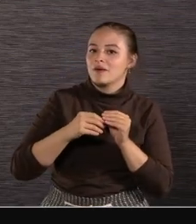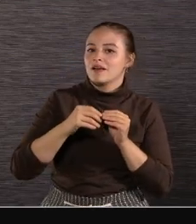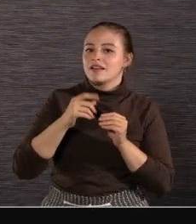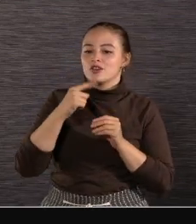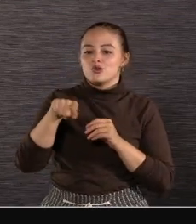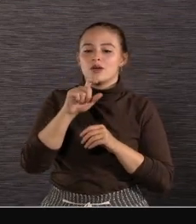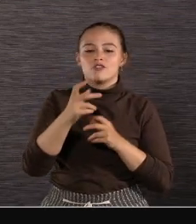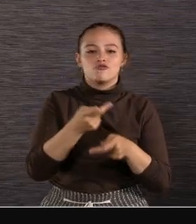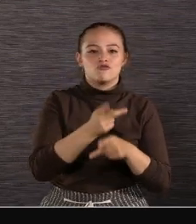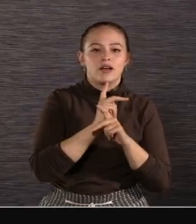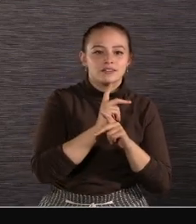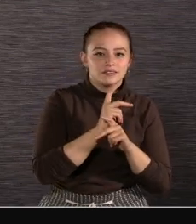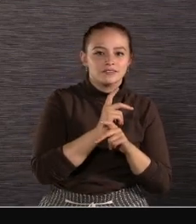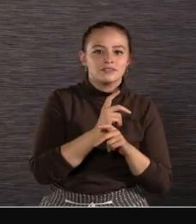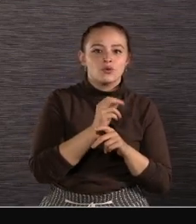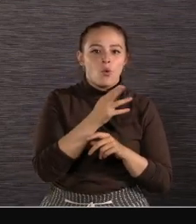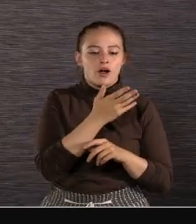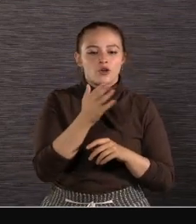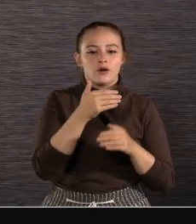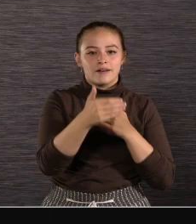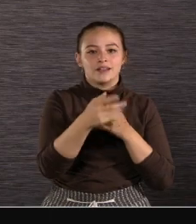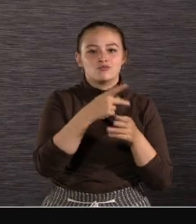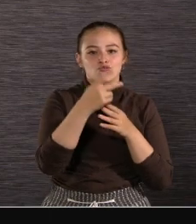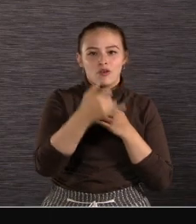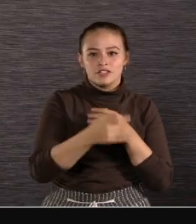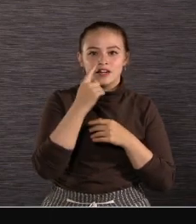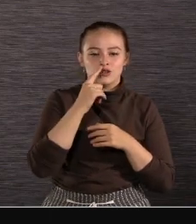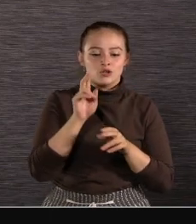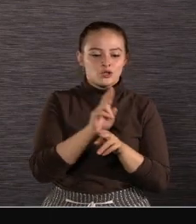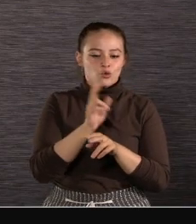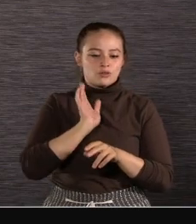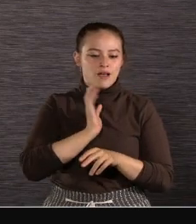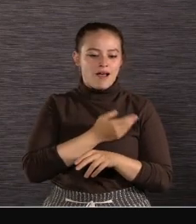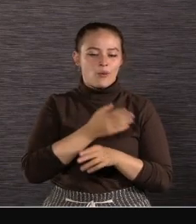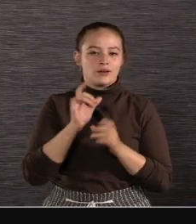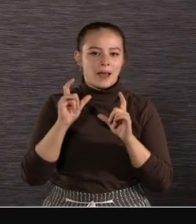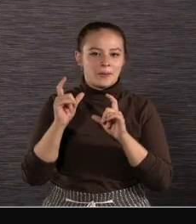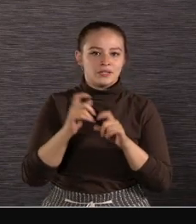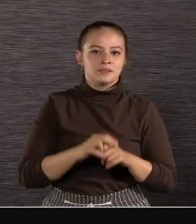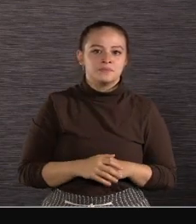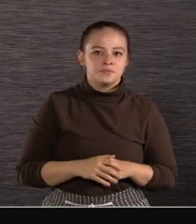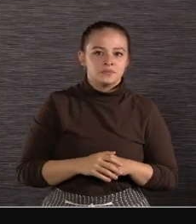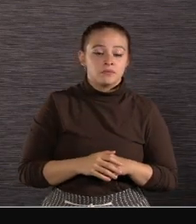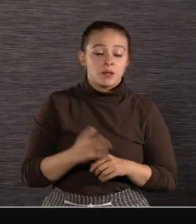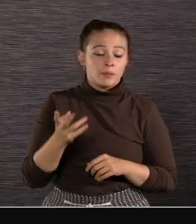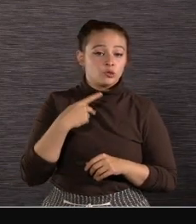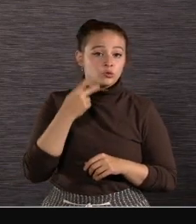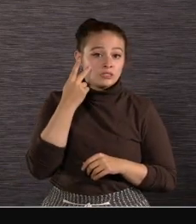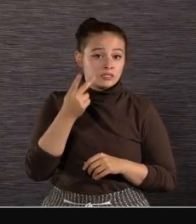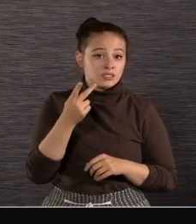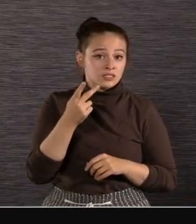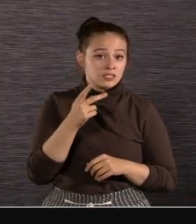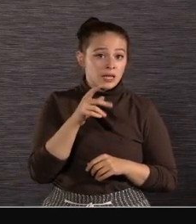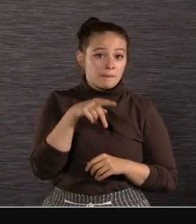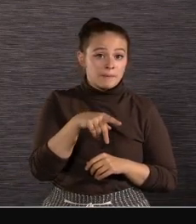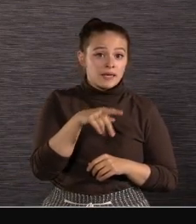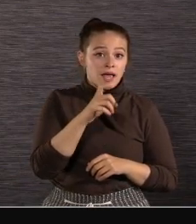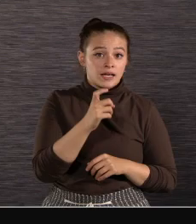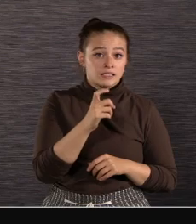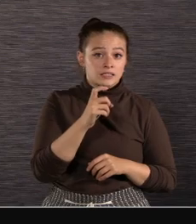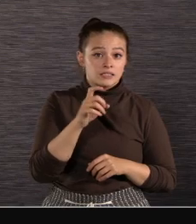OB van or studio project You may have noticed that our live lineup Includes the PXW